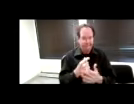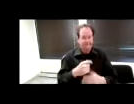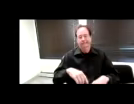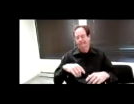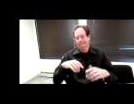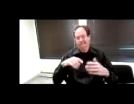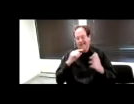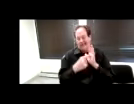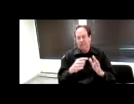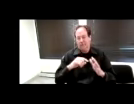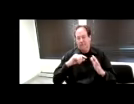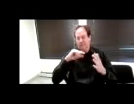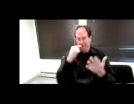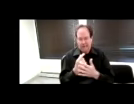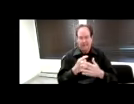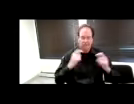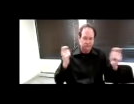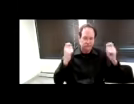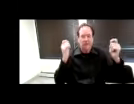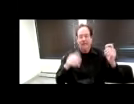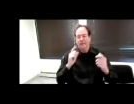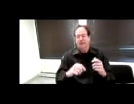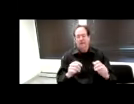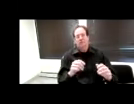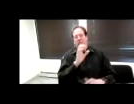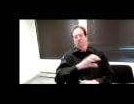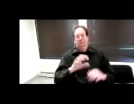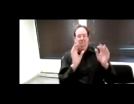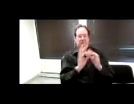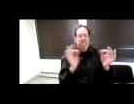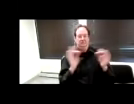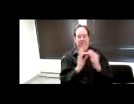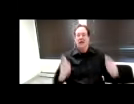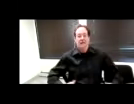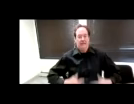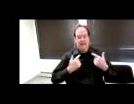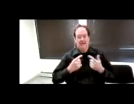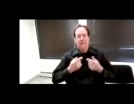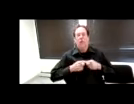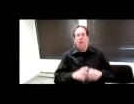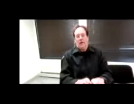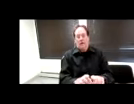captioned, live captioned when they're happening.